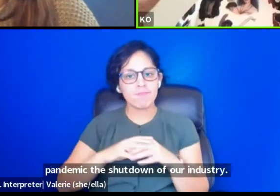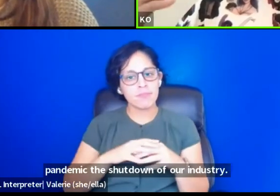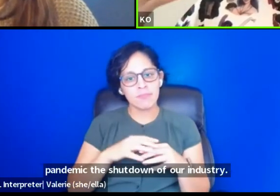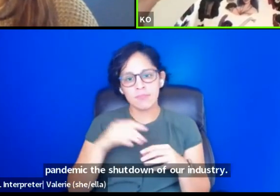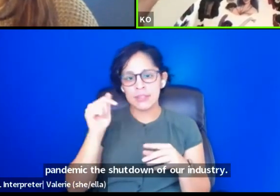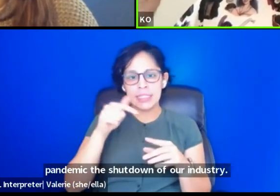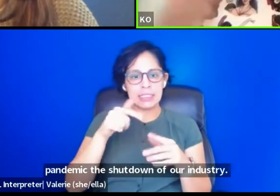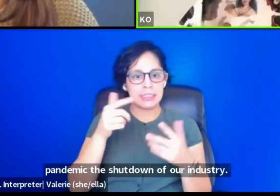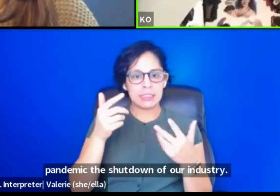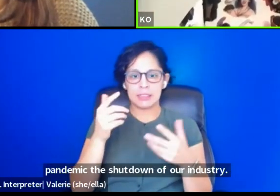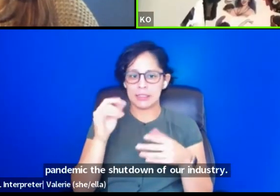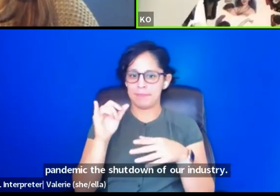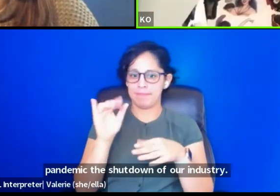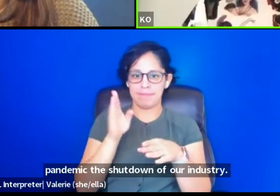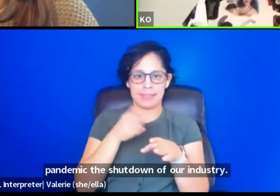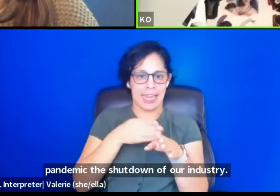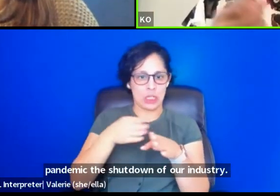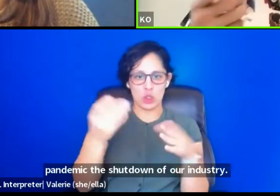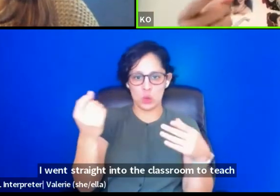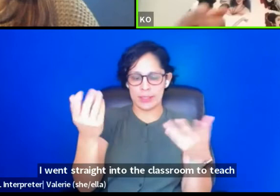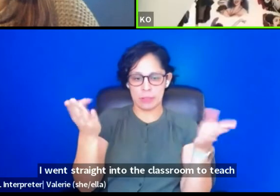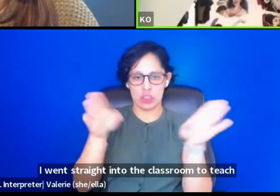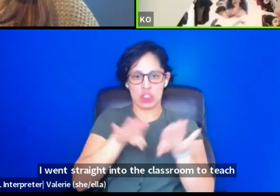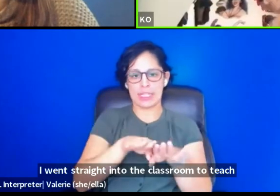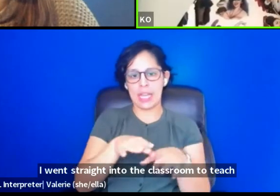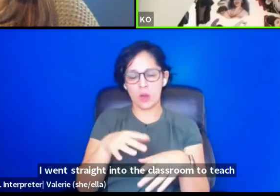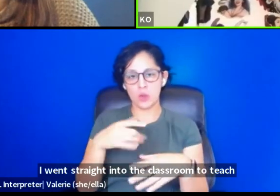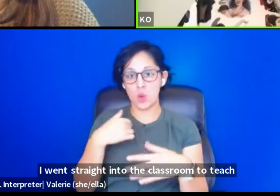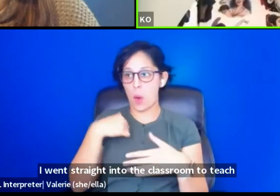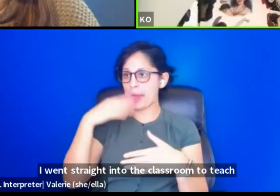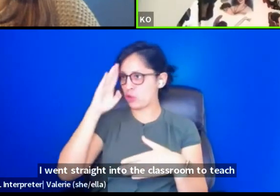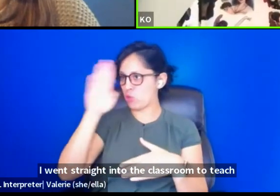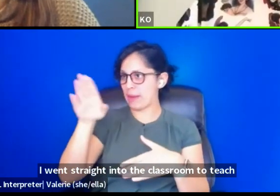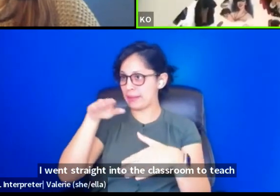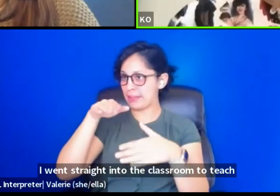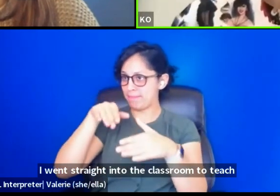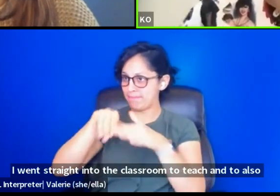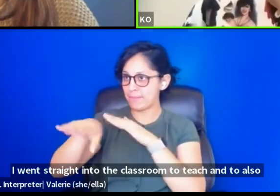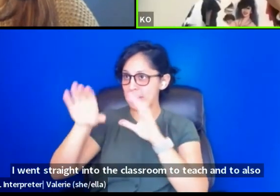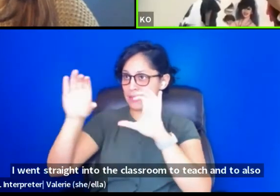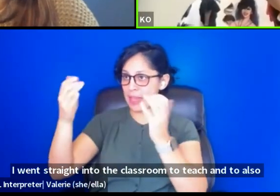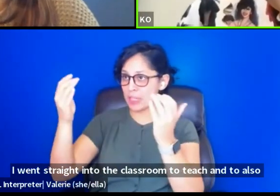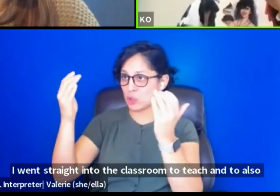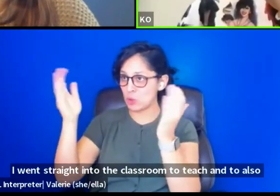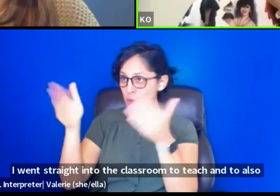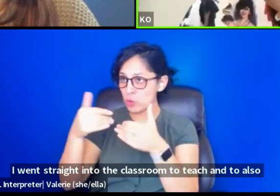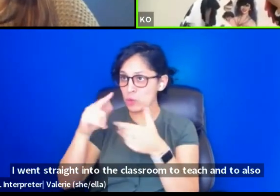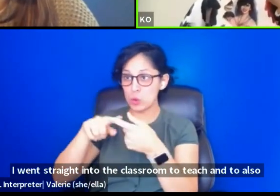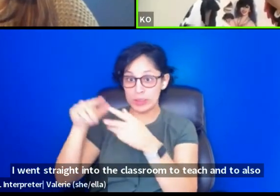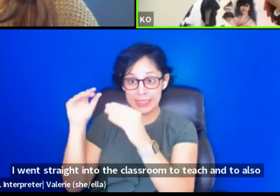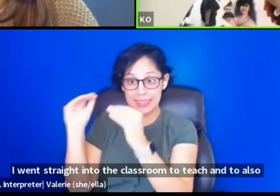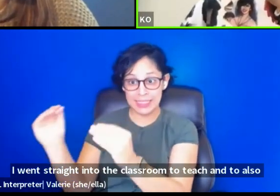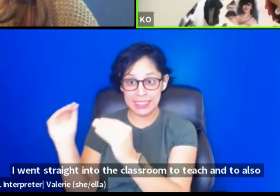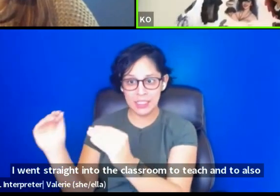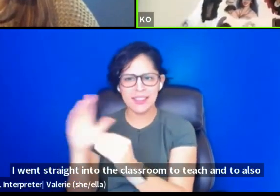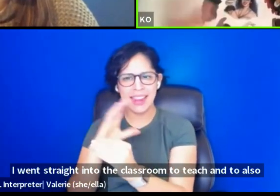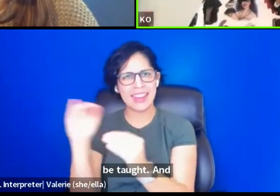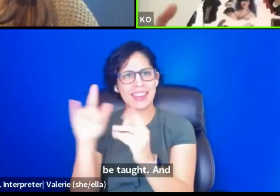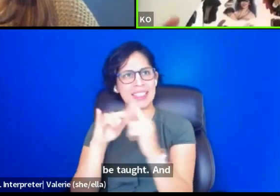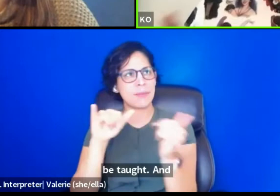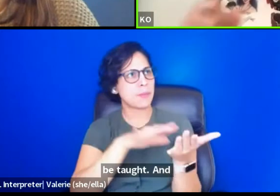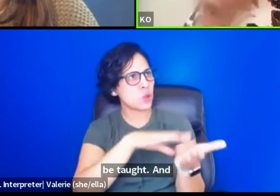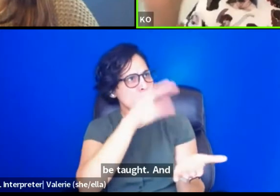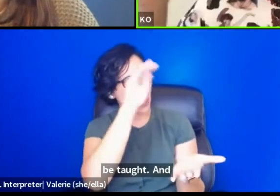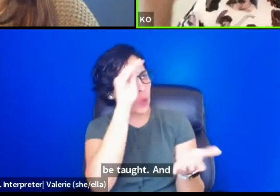went straight into the classroom to teach and to also be taught. And, um, and, I think that that says